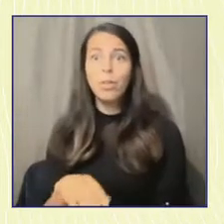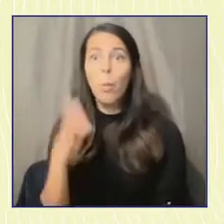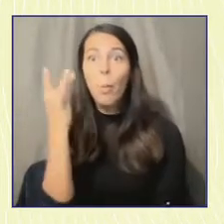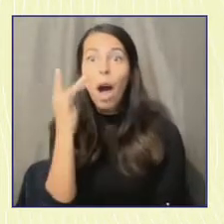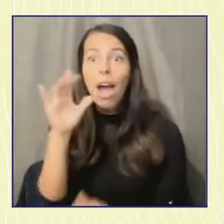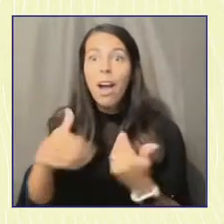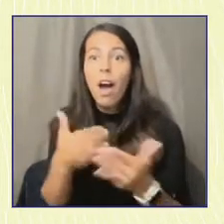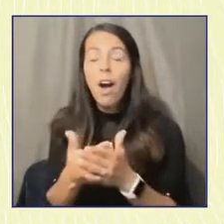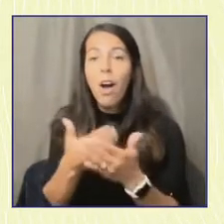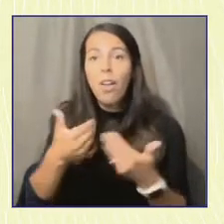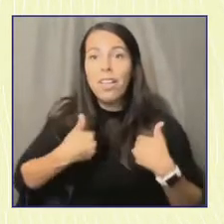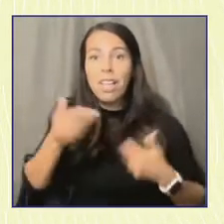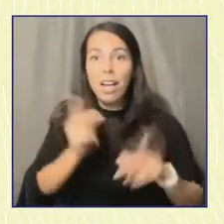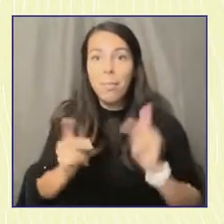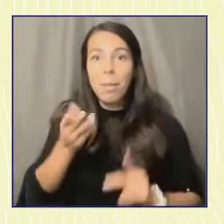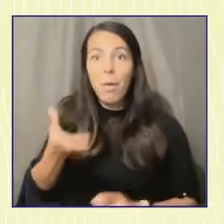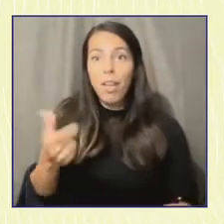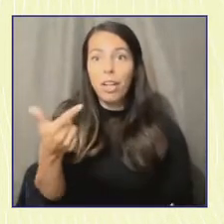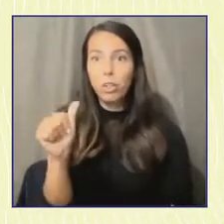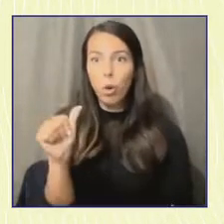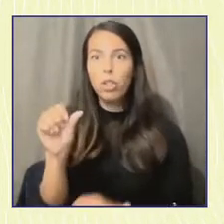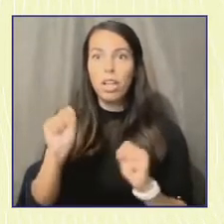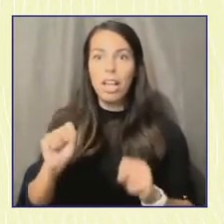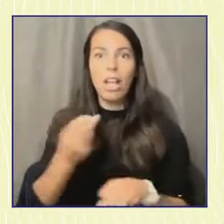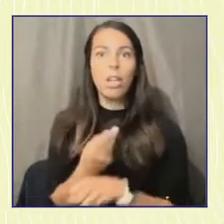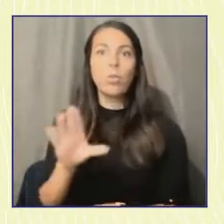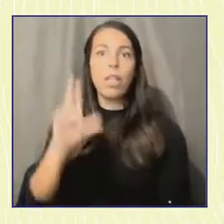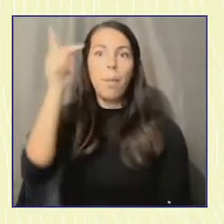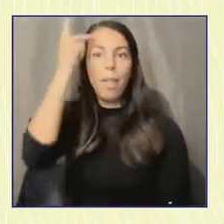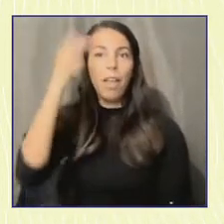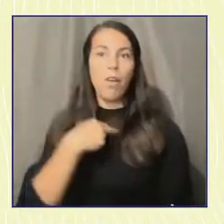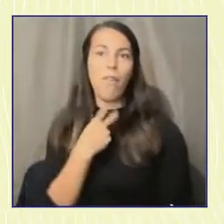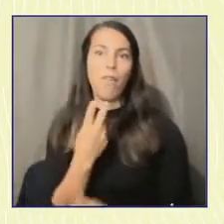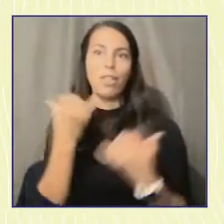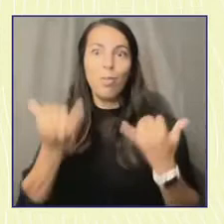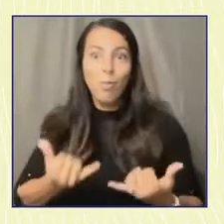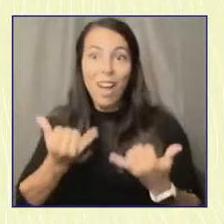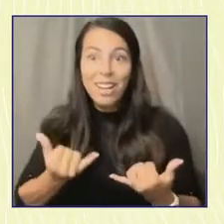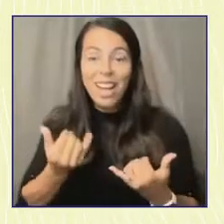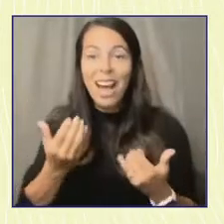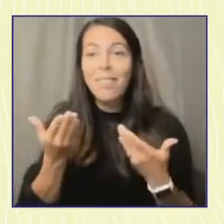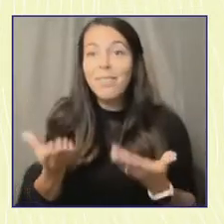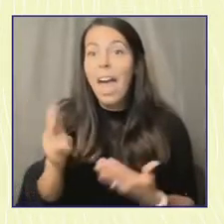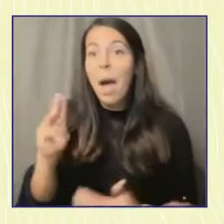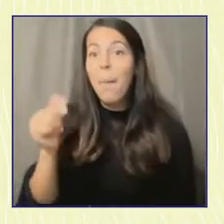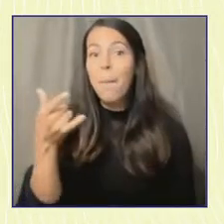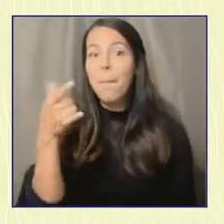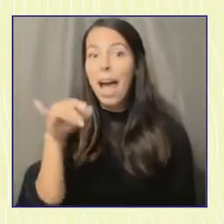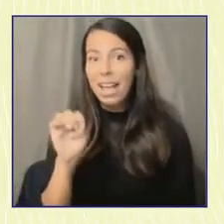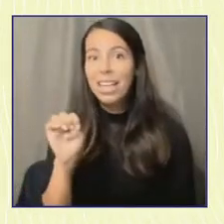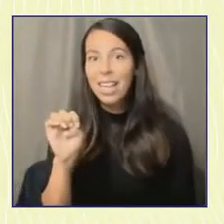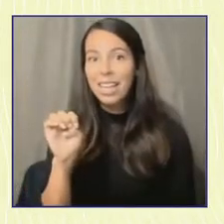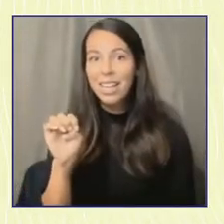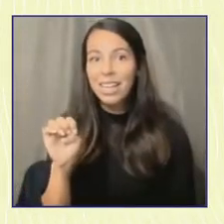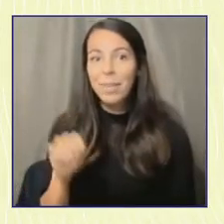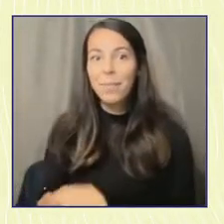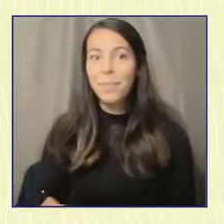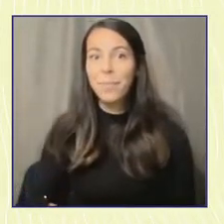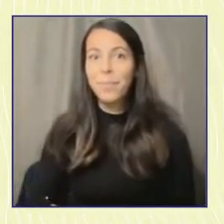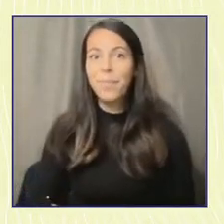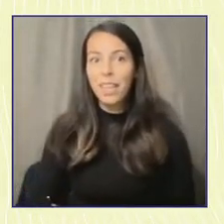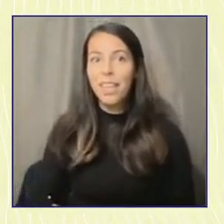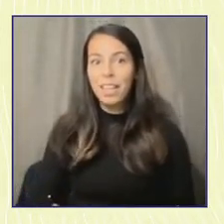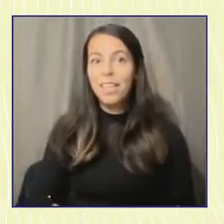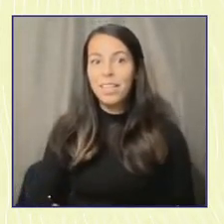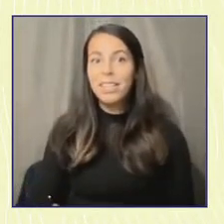use their political voice right now. Here is Maggie on the importance of growing voters and the value of this research and framework to organizations